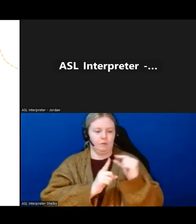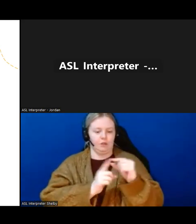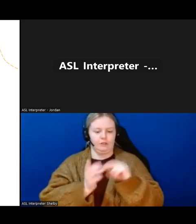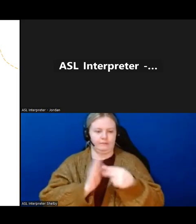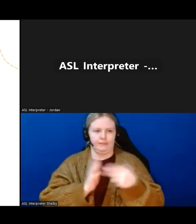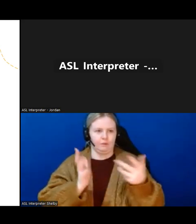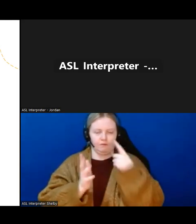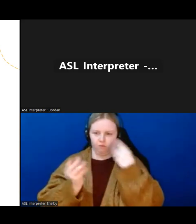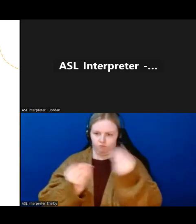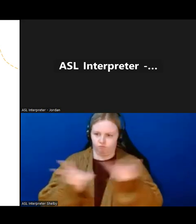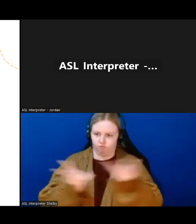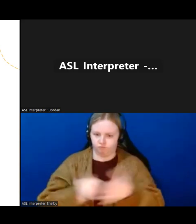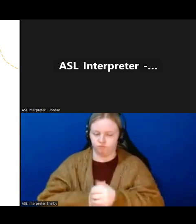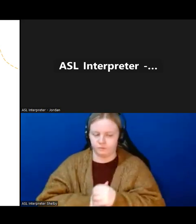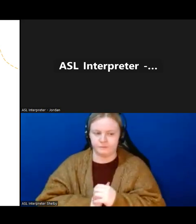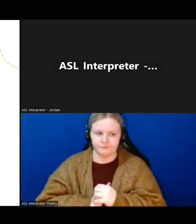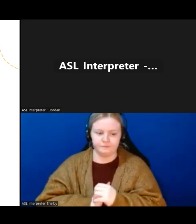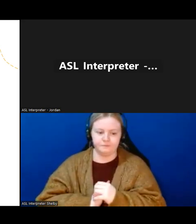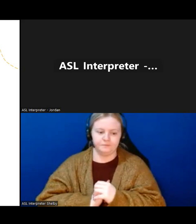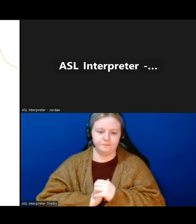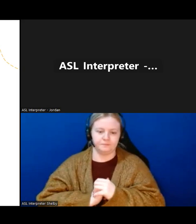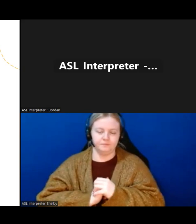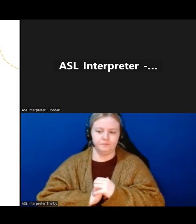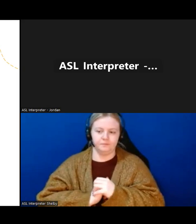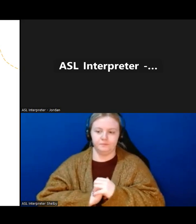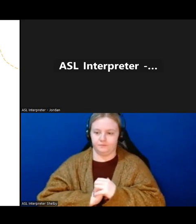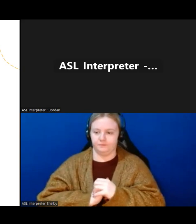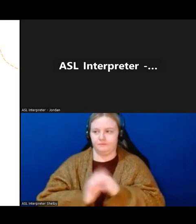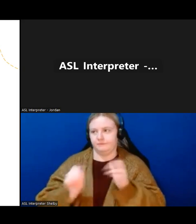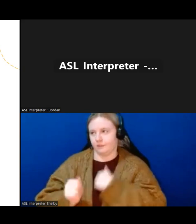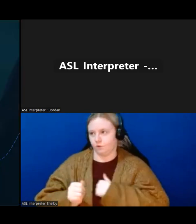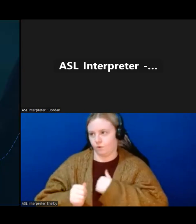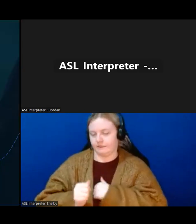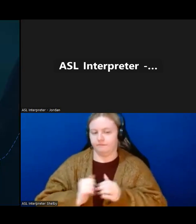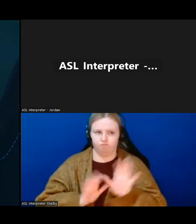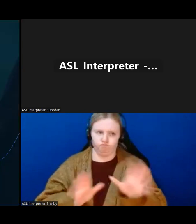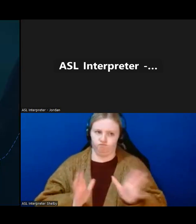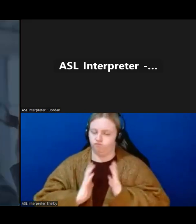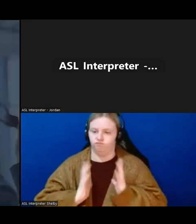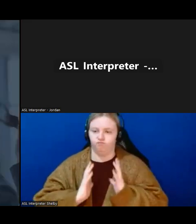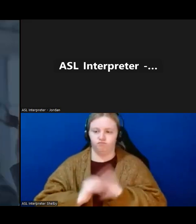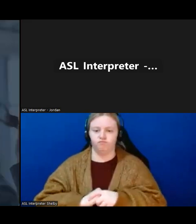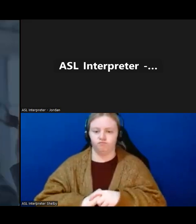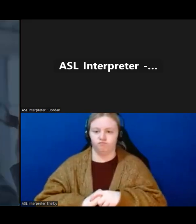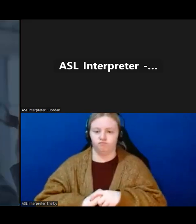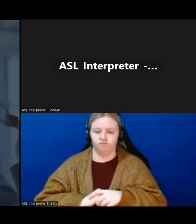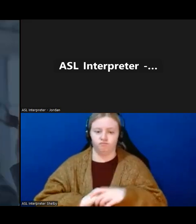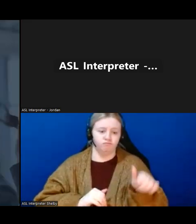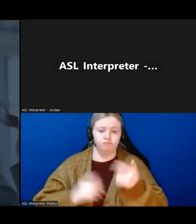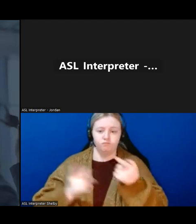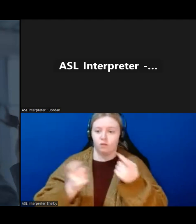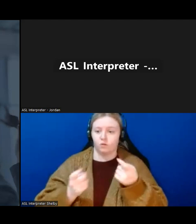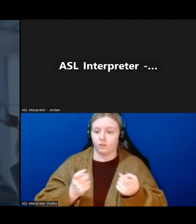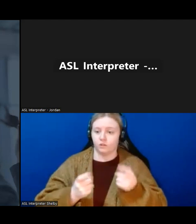for all of us to understand. Yes, sorry about that. No, that's quite all right. Is there any other questions